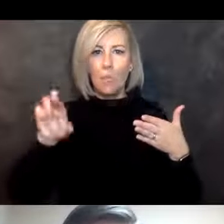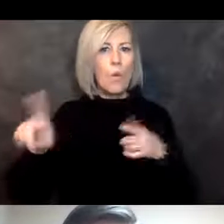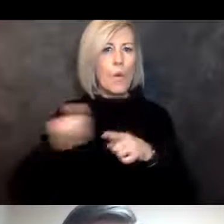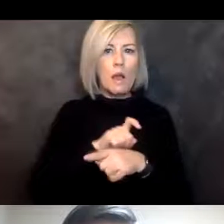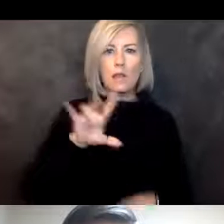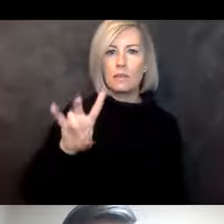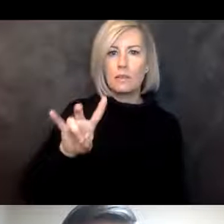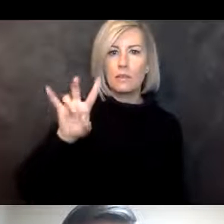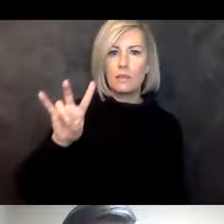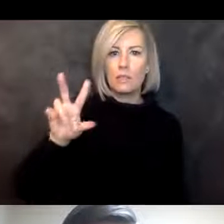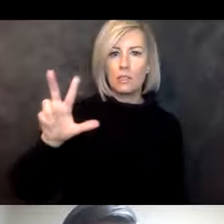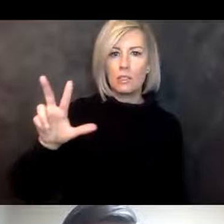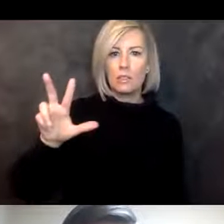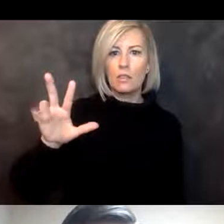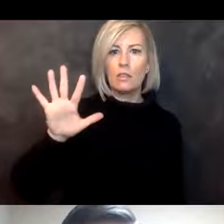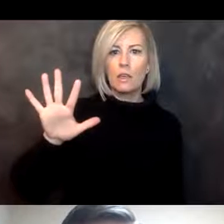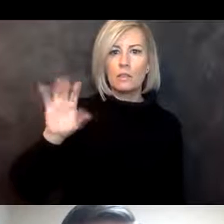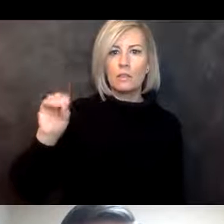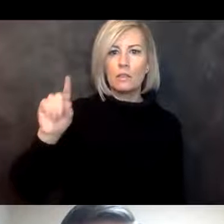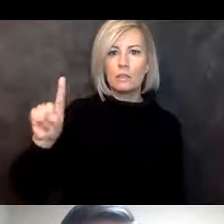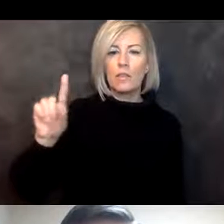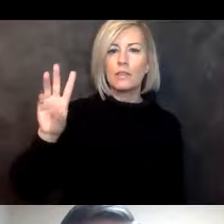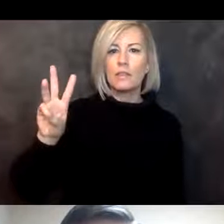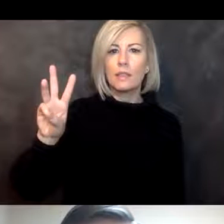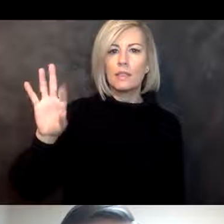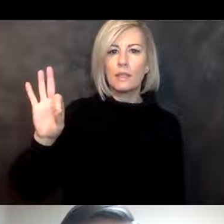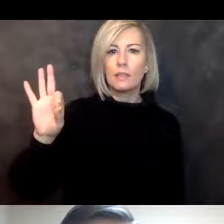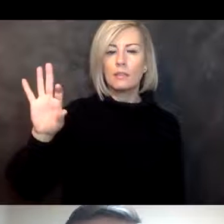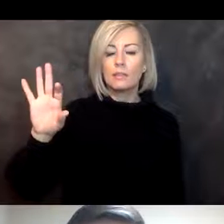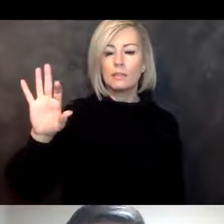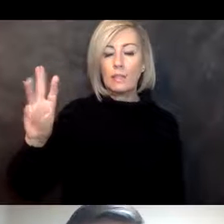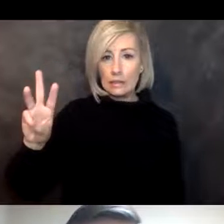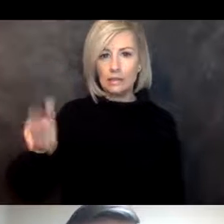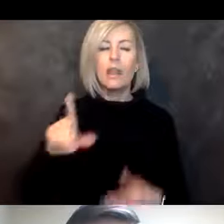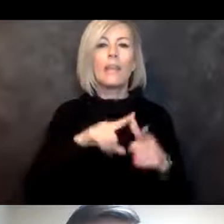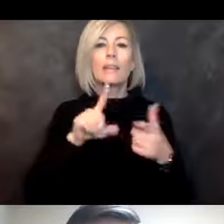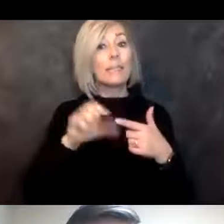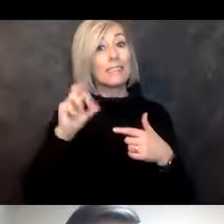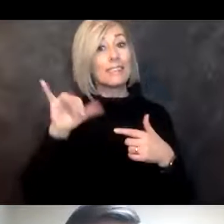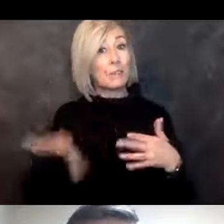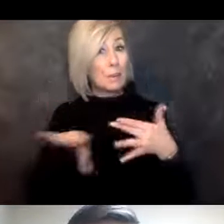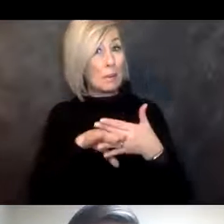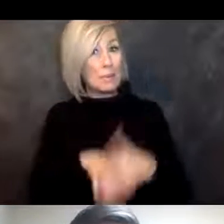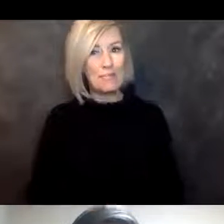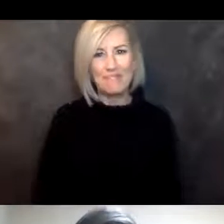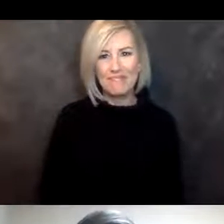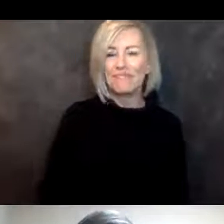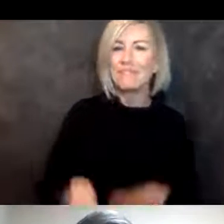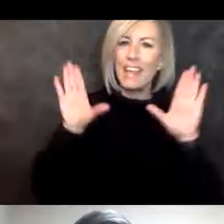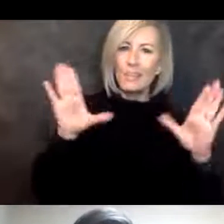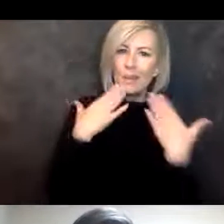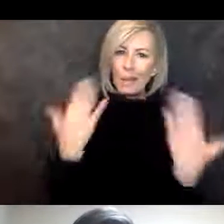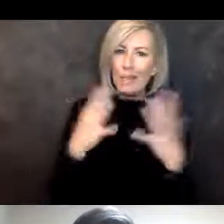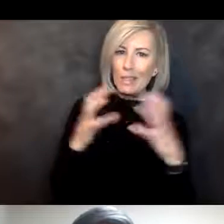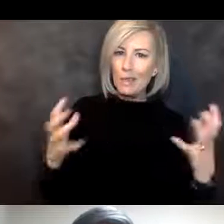at 773-501-6796 and let's take a sensory break. That's great. Well thank